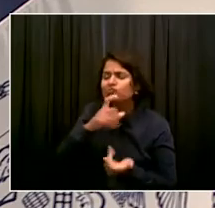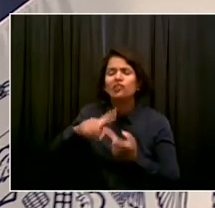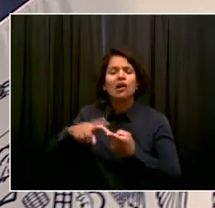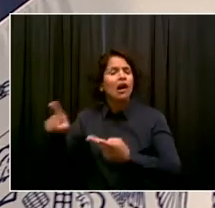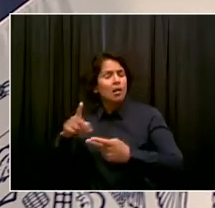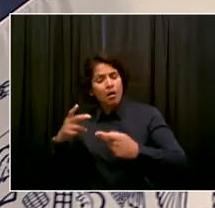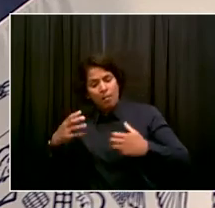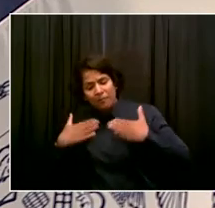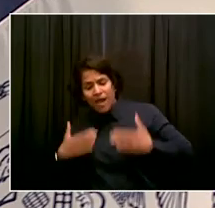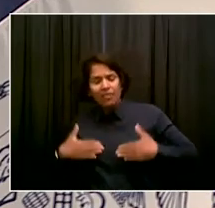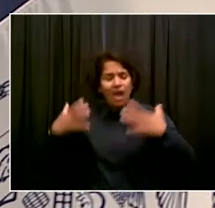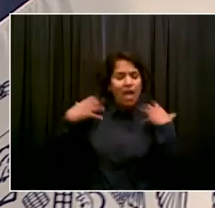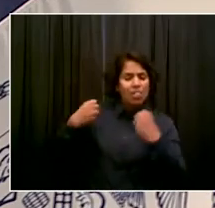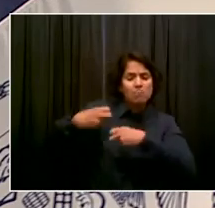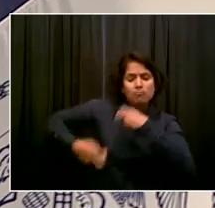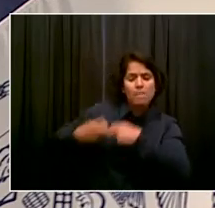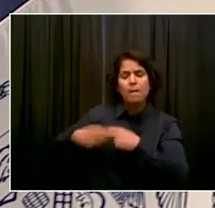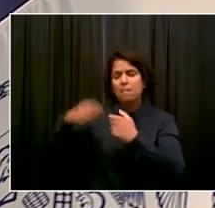that, Dr. Choksi.